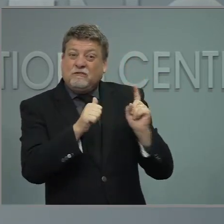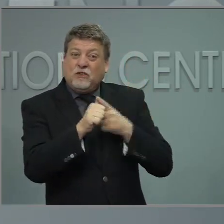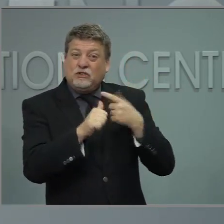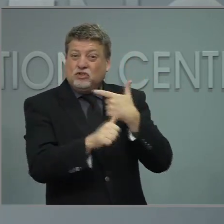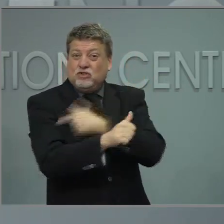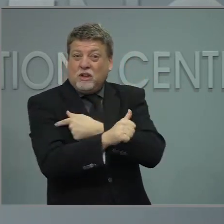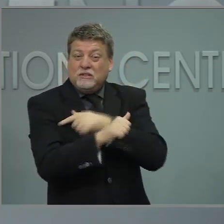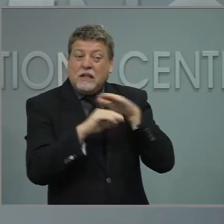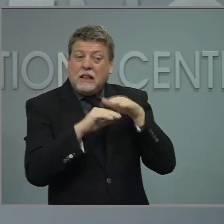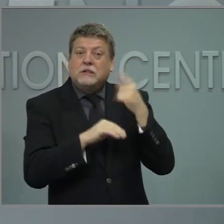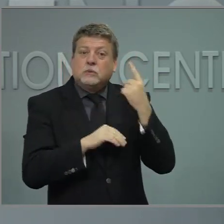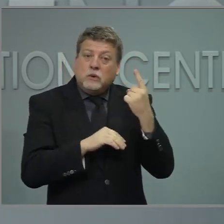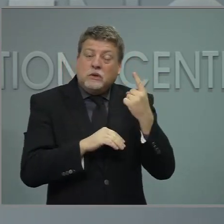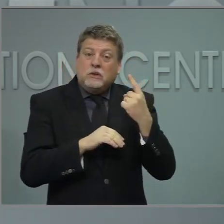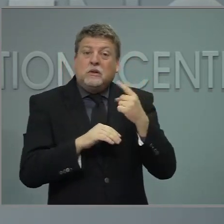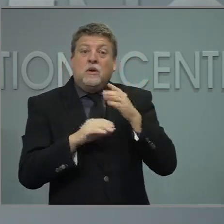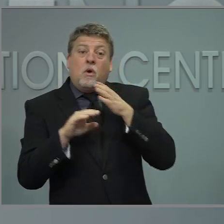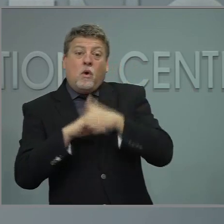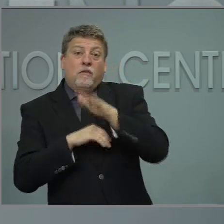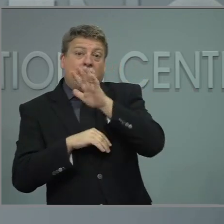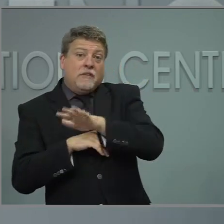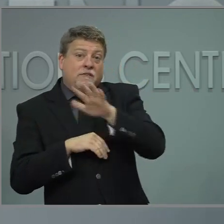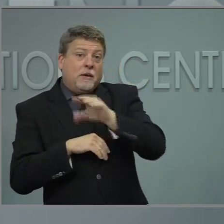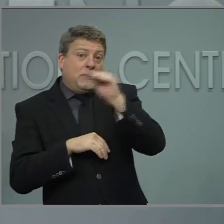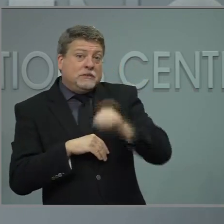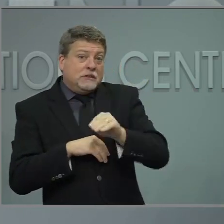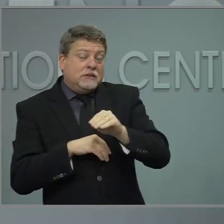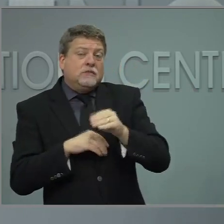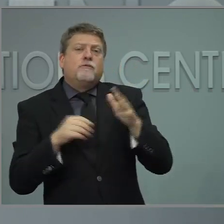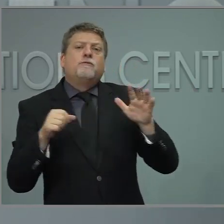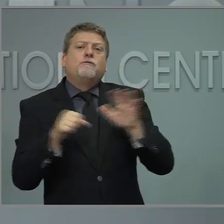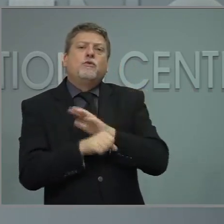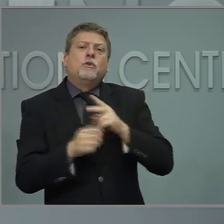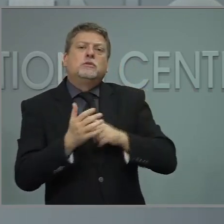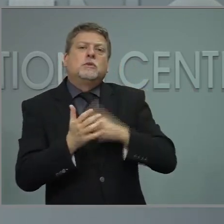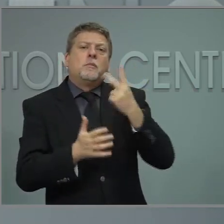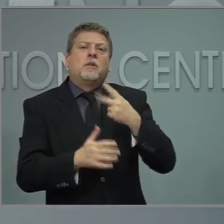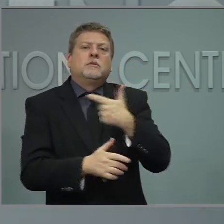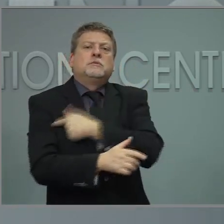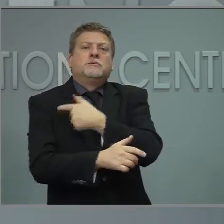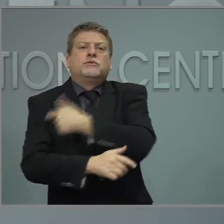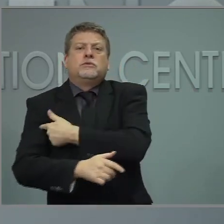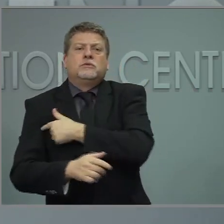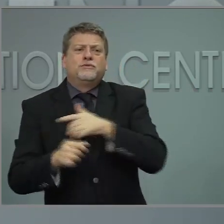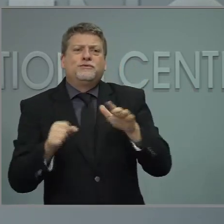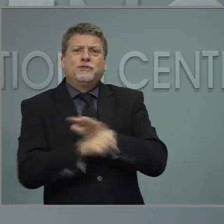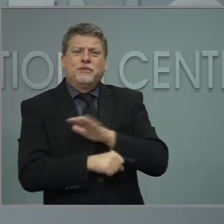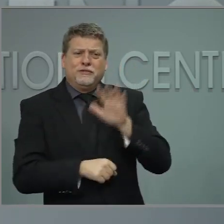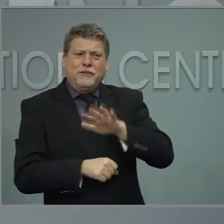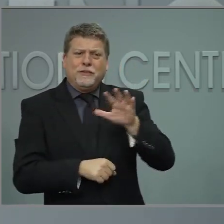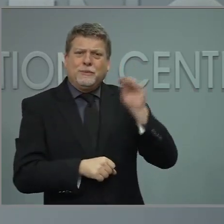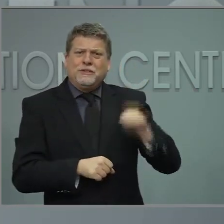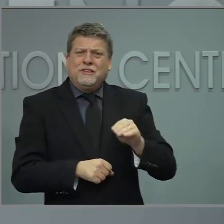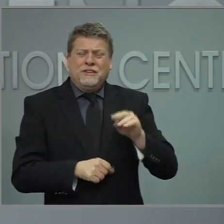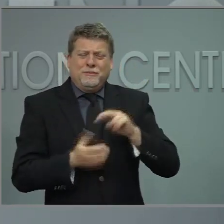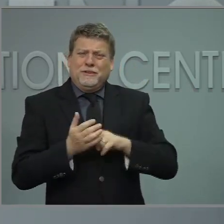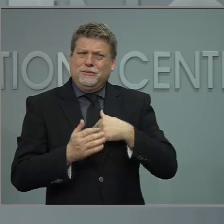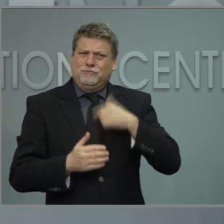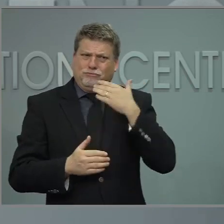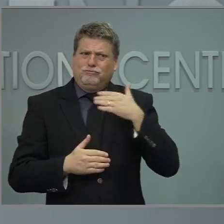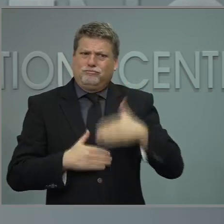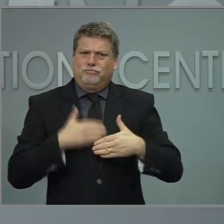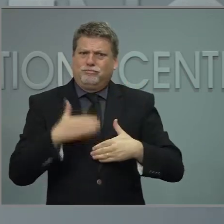dose of a vaccine and more than 55% are fully vaccinated. So we are really making quite good progress.